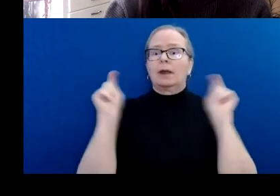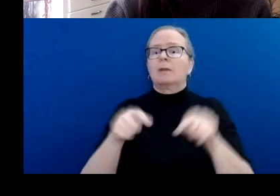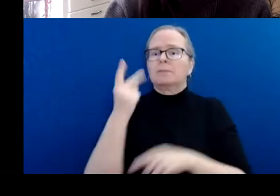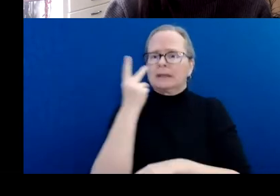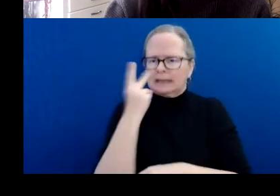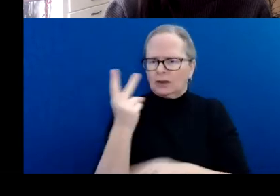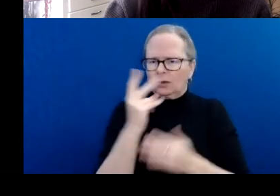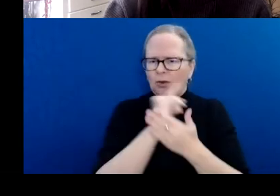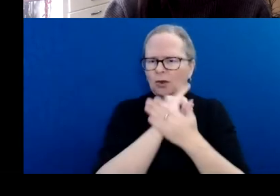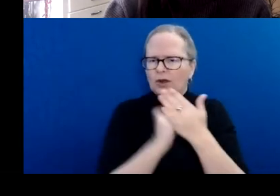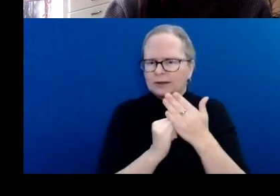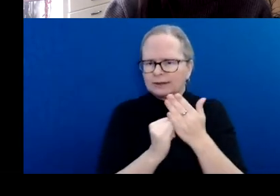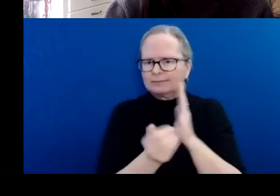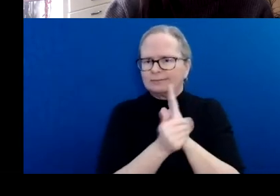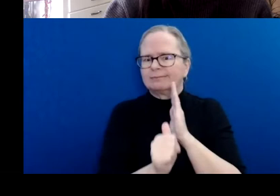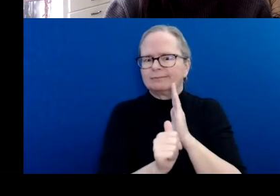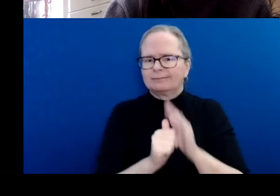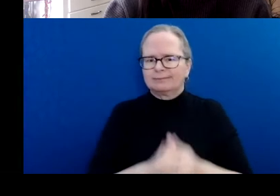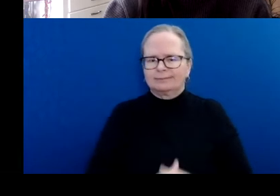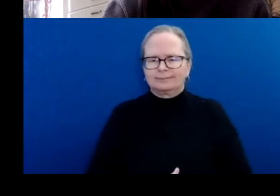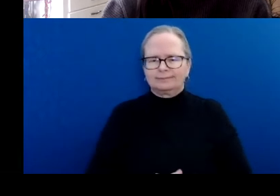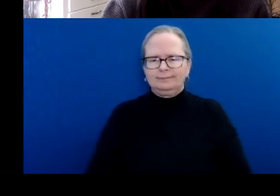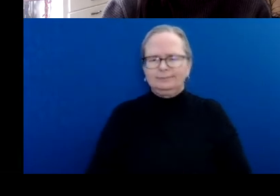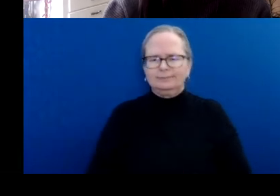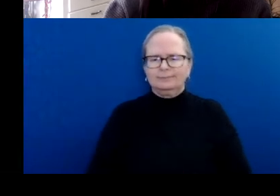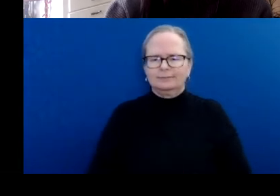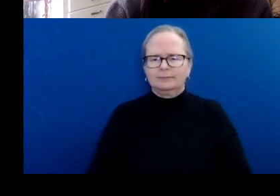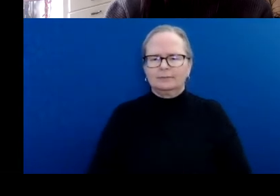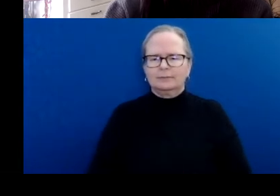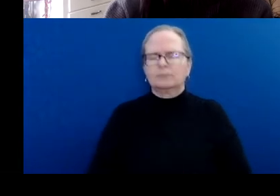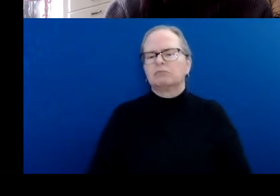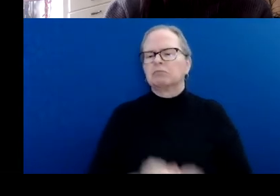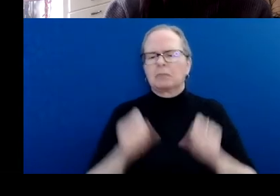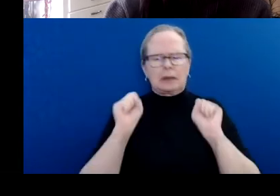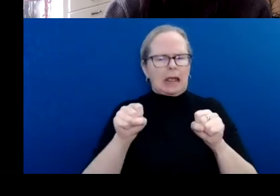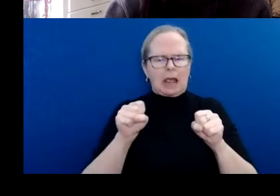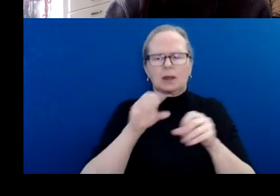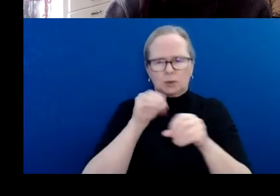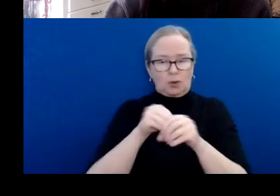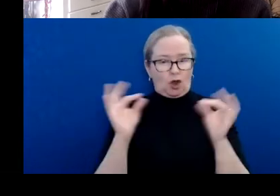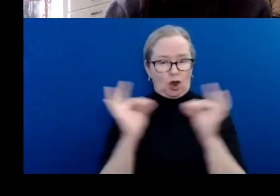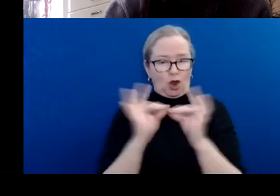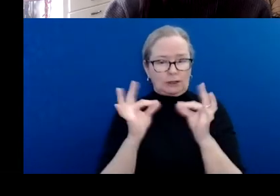And these could include expenses related to marketing, networking,